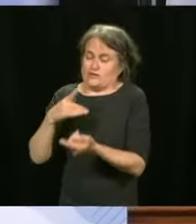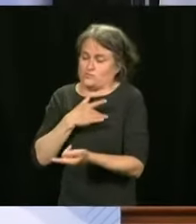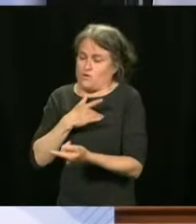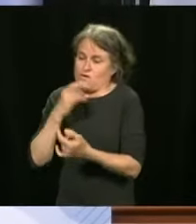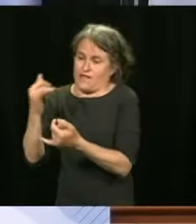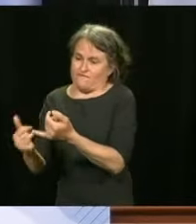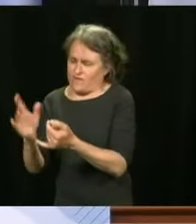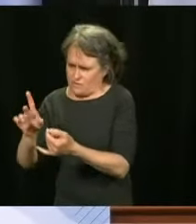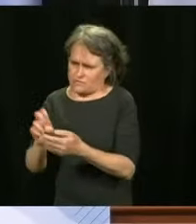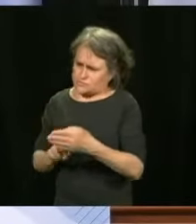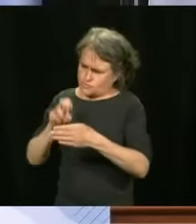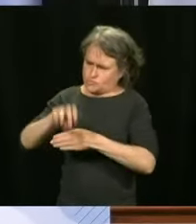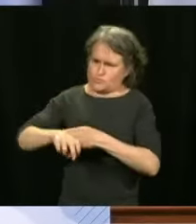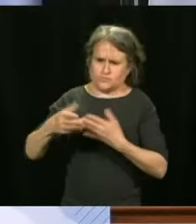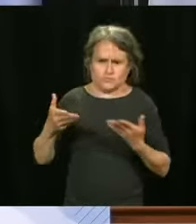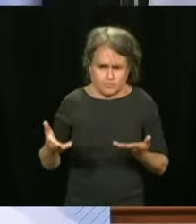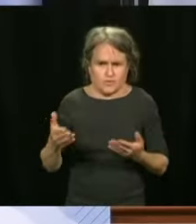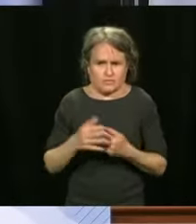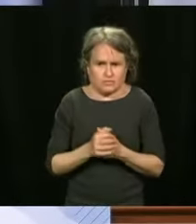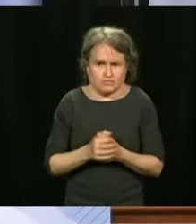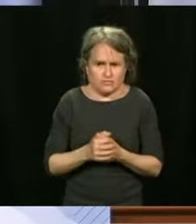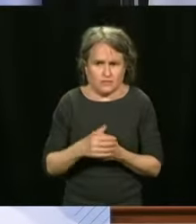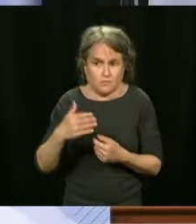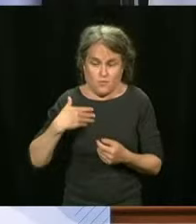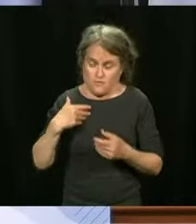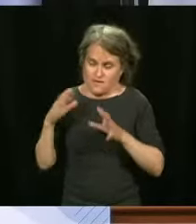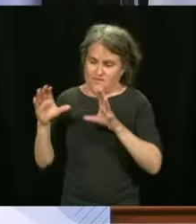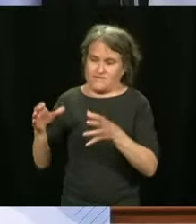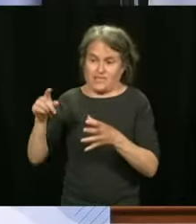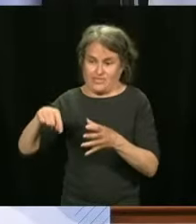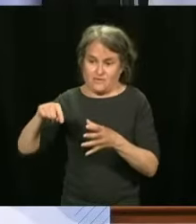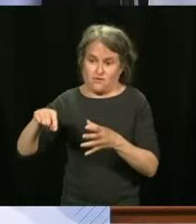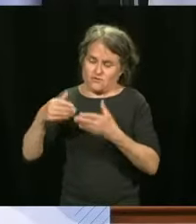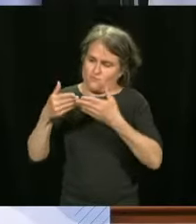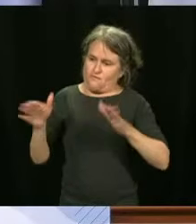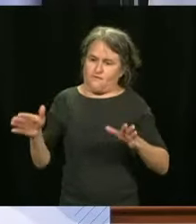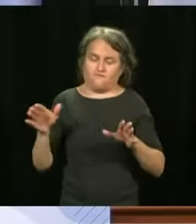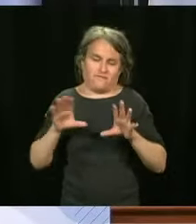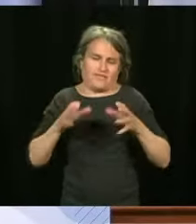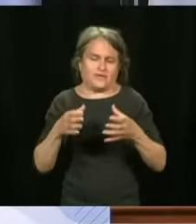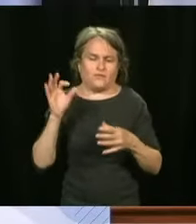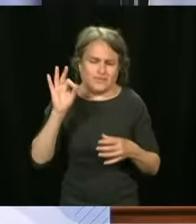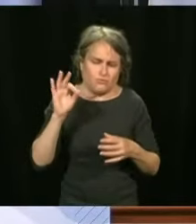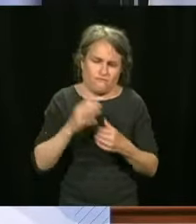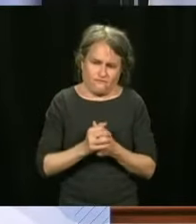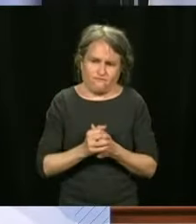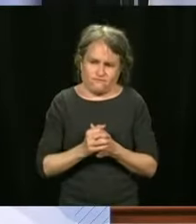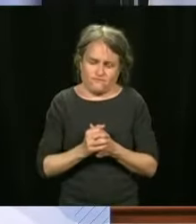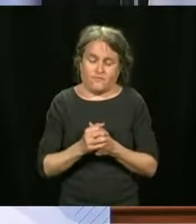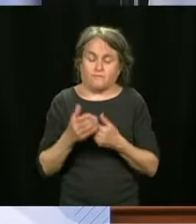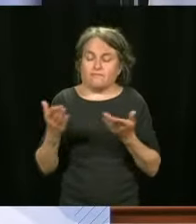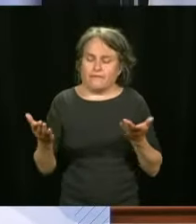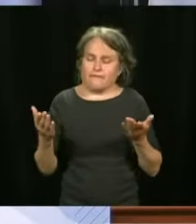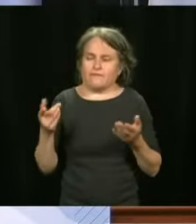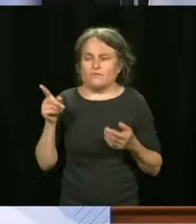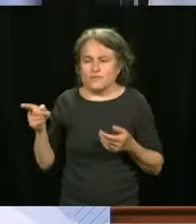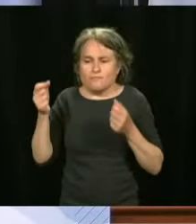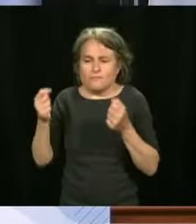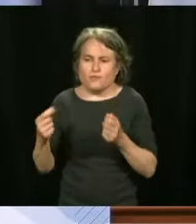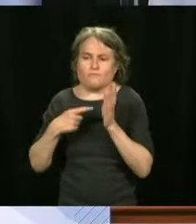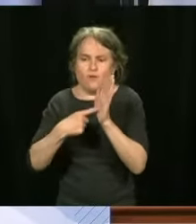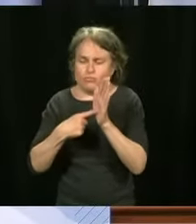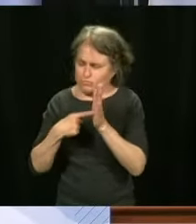vaccinated sooner because that category is already open. So as long as they can show proof of